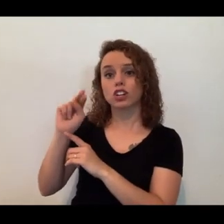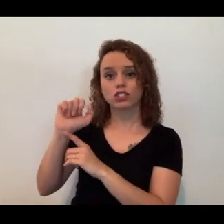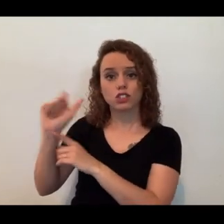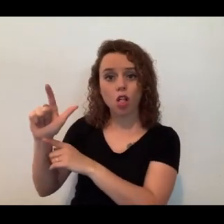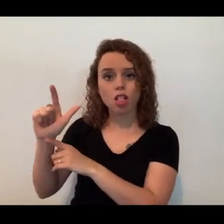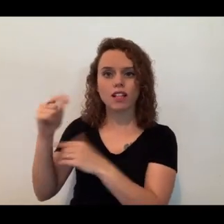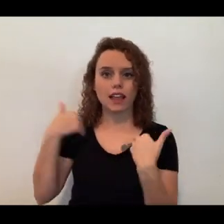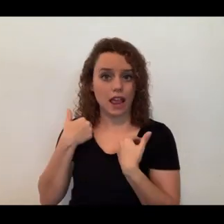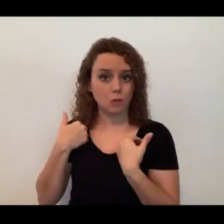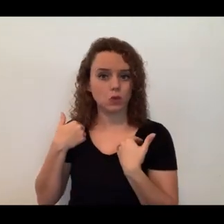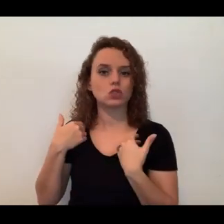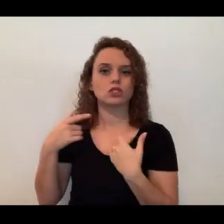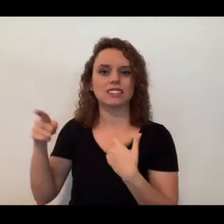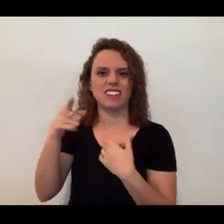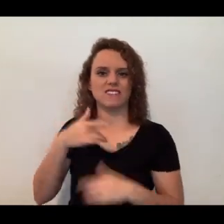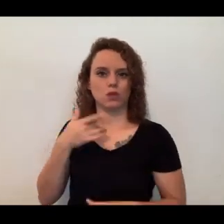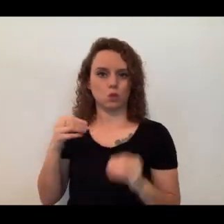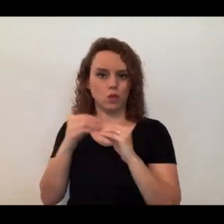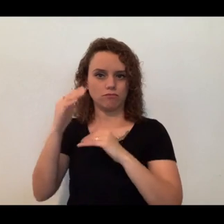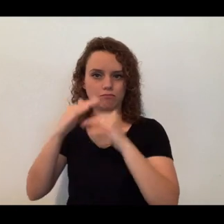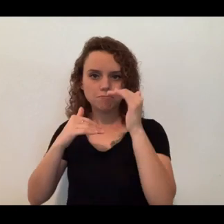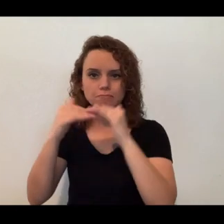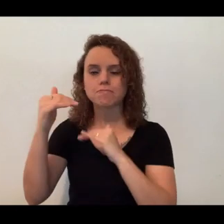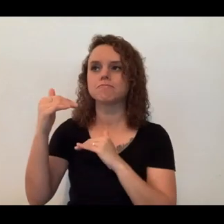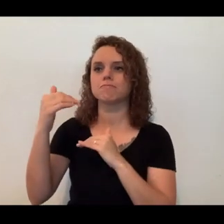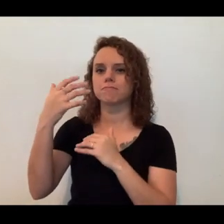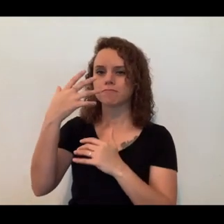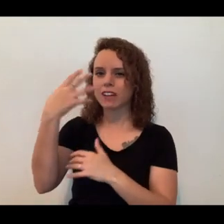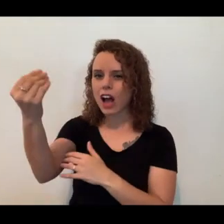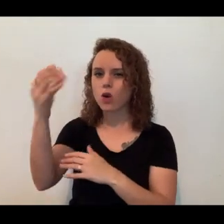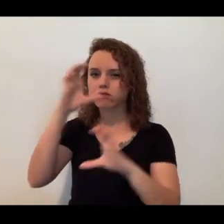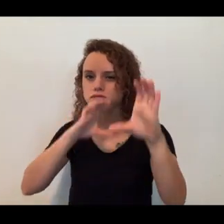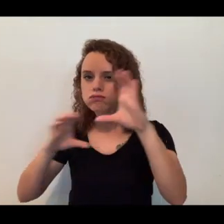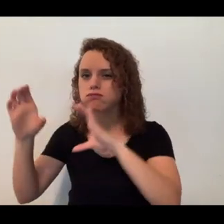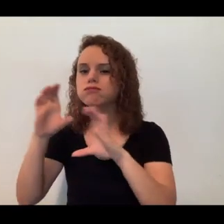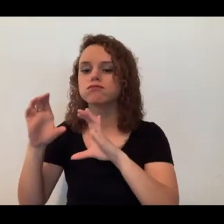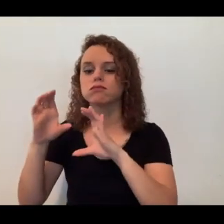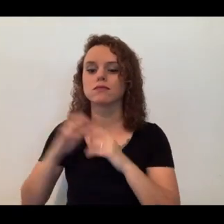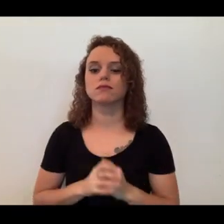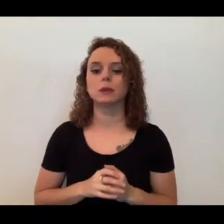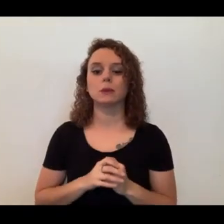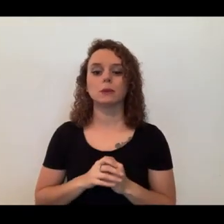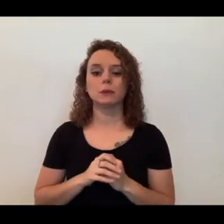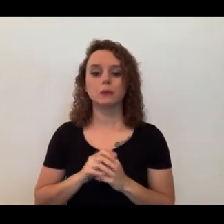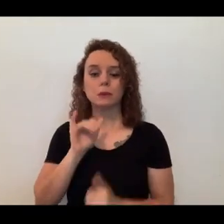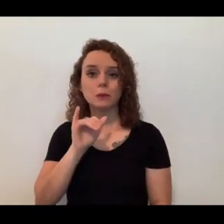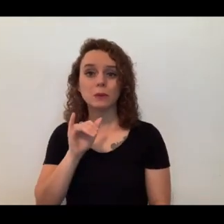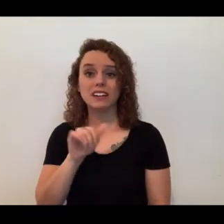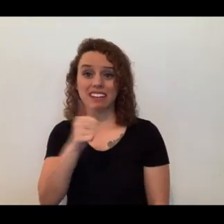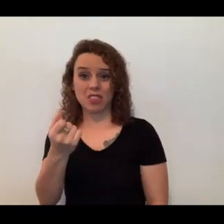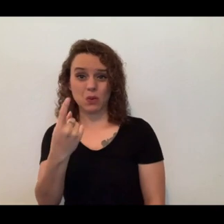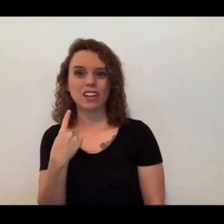they can feel comfortable to be out and exploring their habitat. Oh, I got the question, who's her